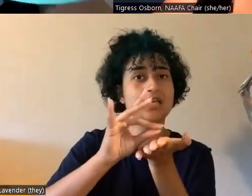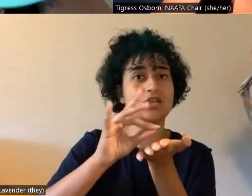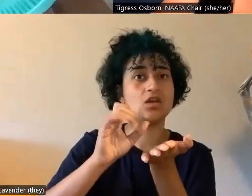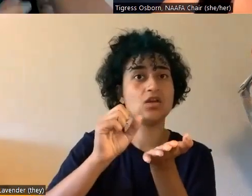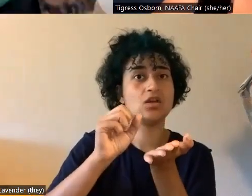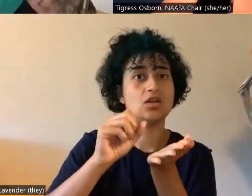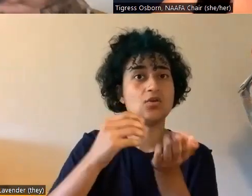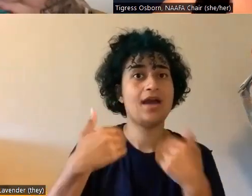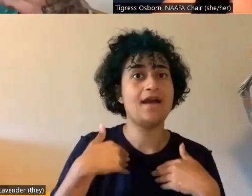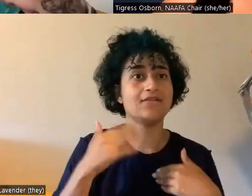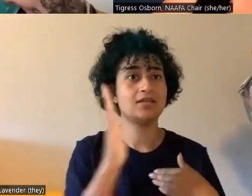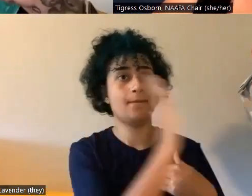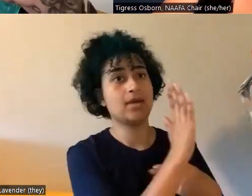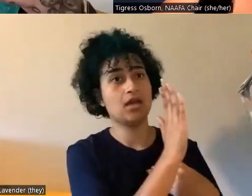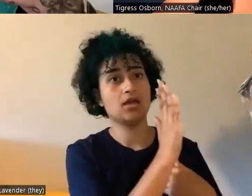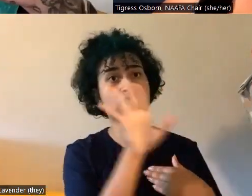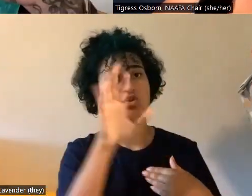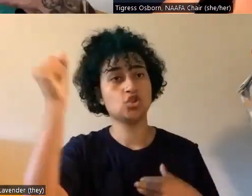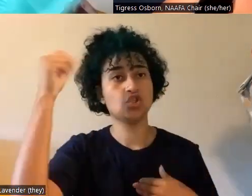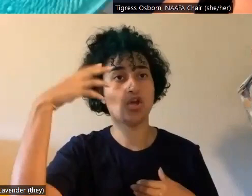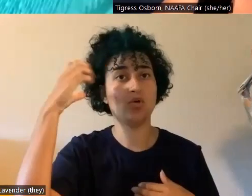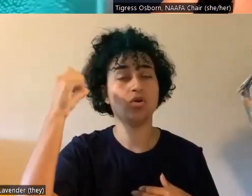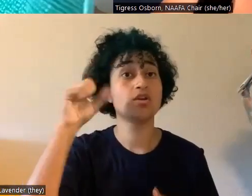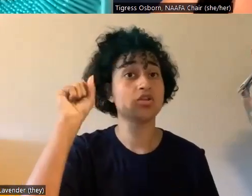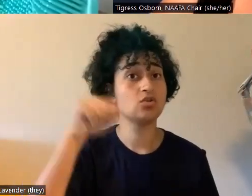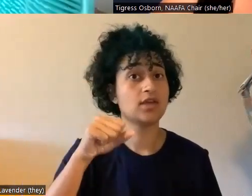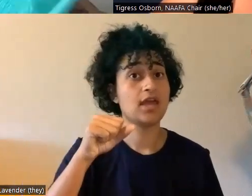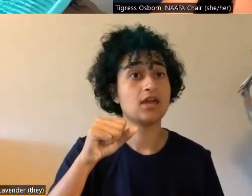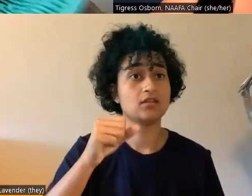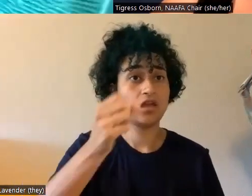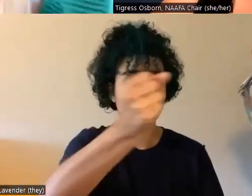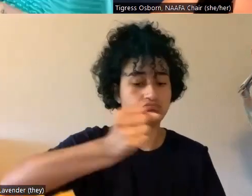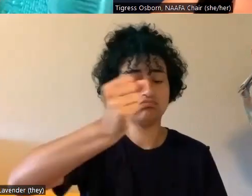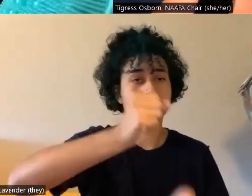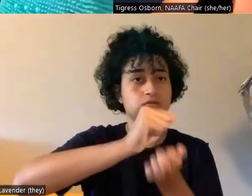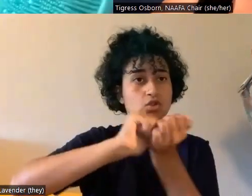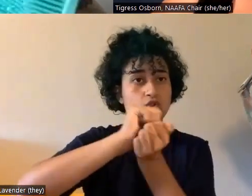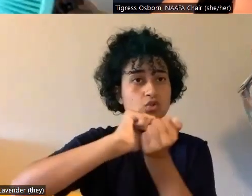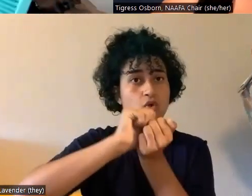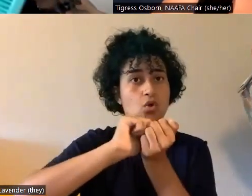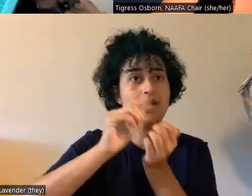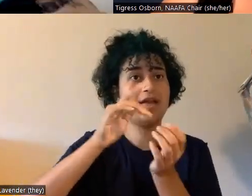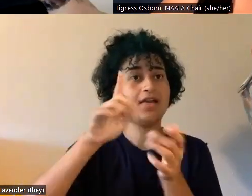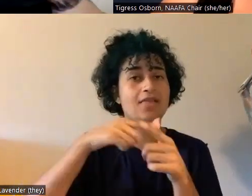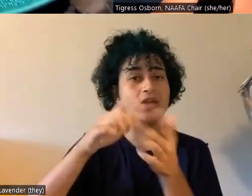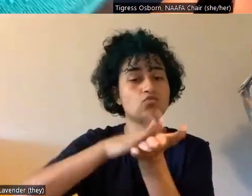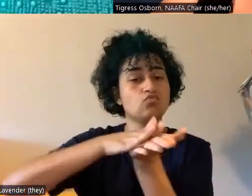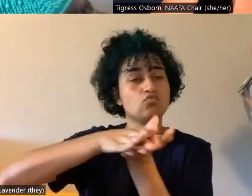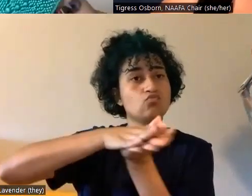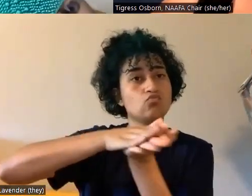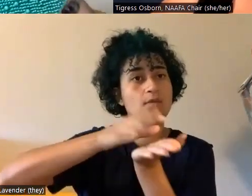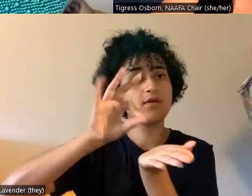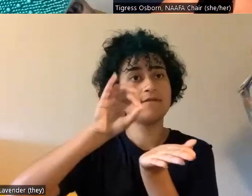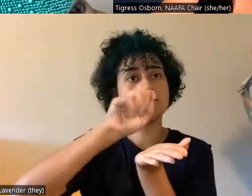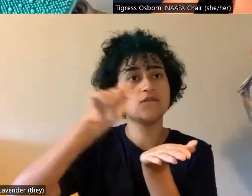your shower and then you can put soap and then rub your feet or you can put it on your feet, but it is like such a